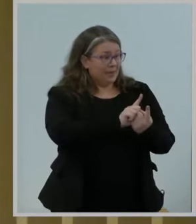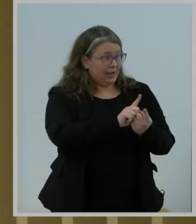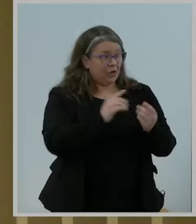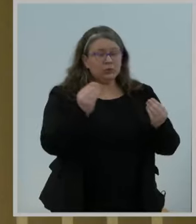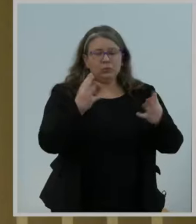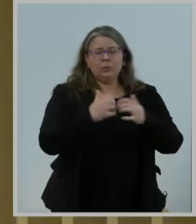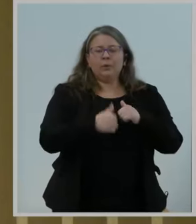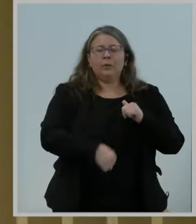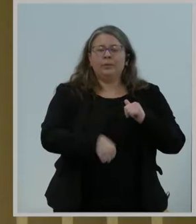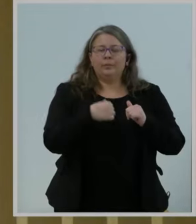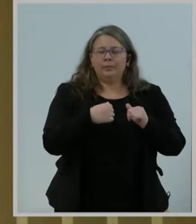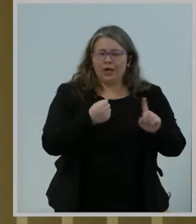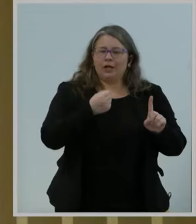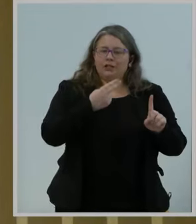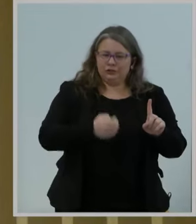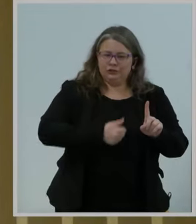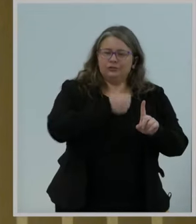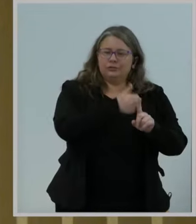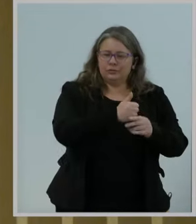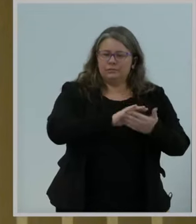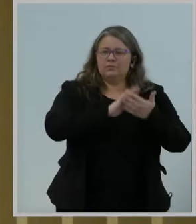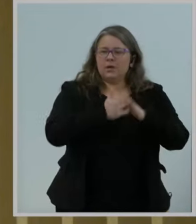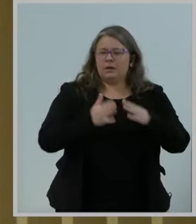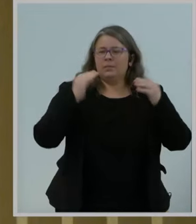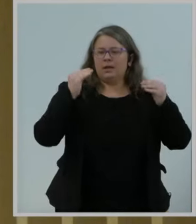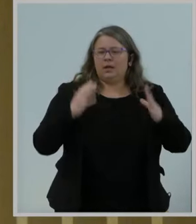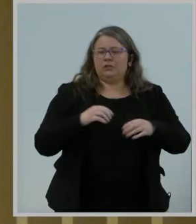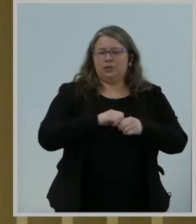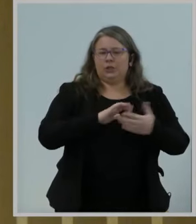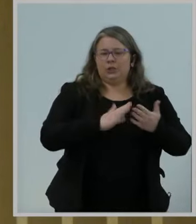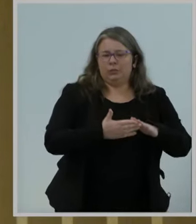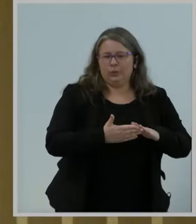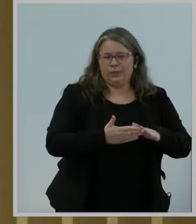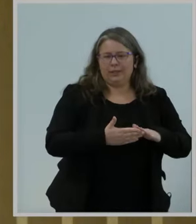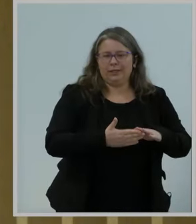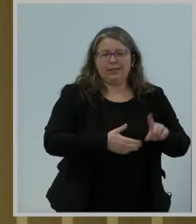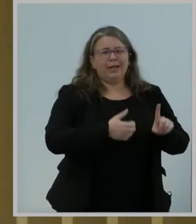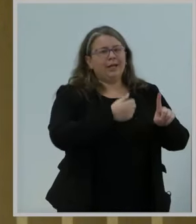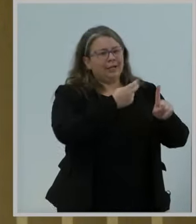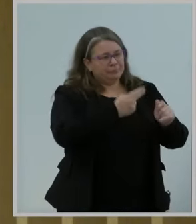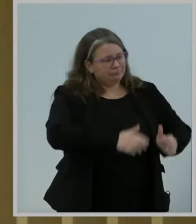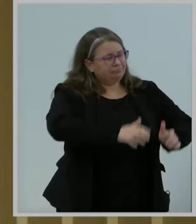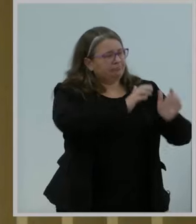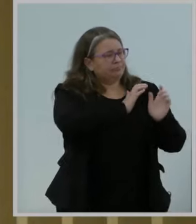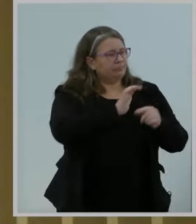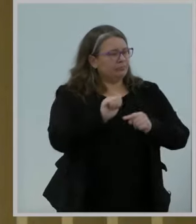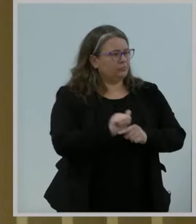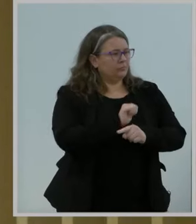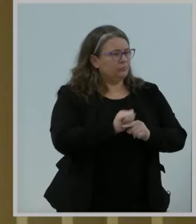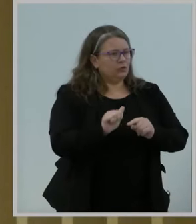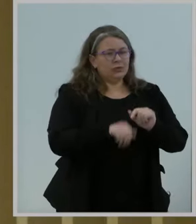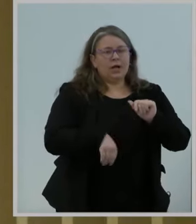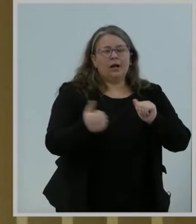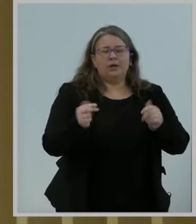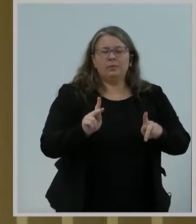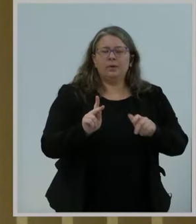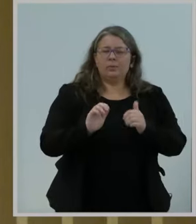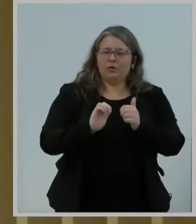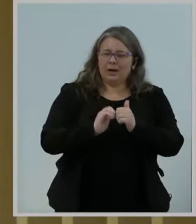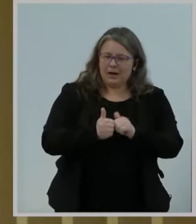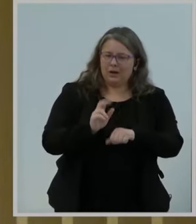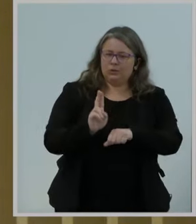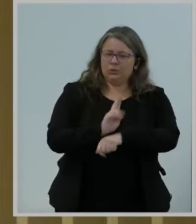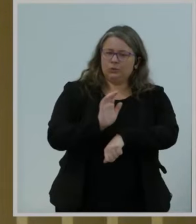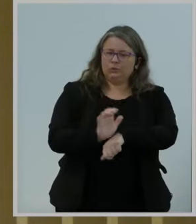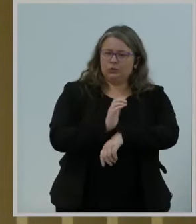training others on how to utilize and upgrade computer skills because she wanted to help others learn just like she had.